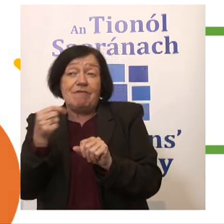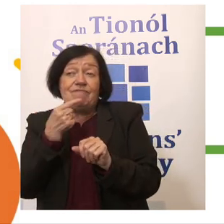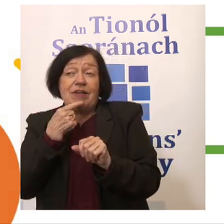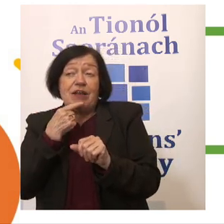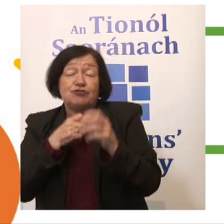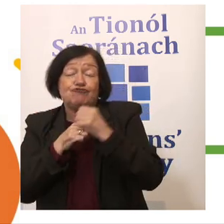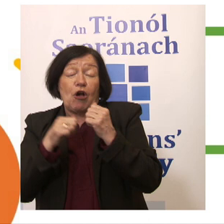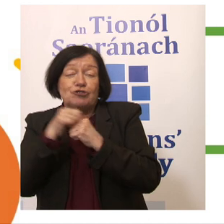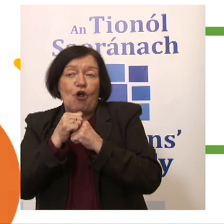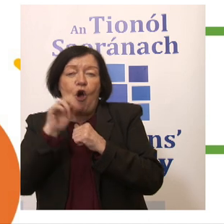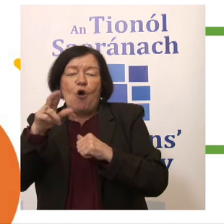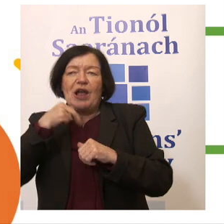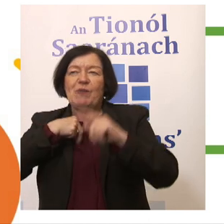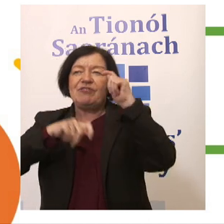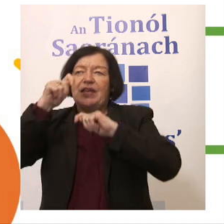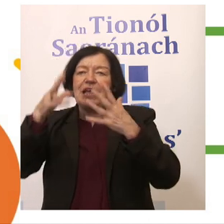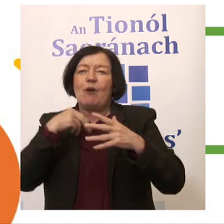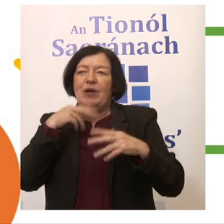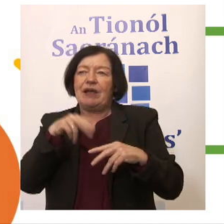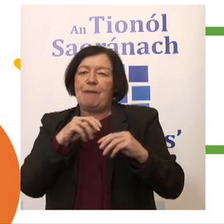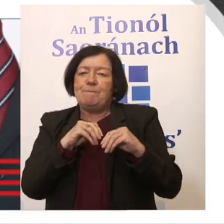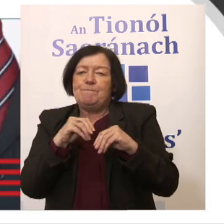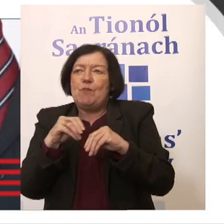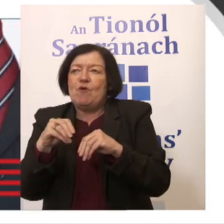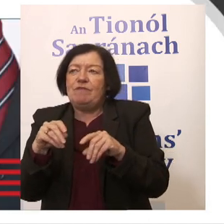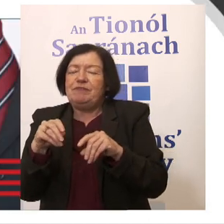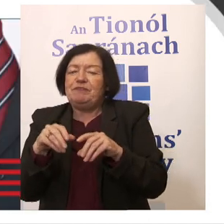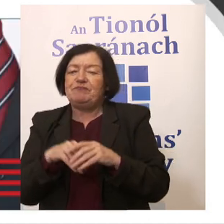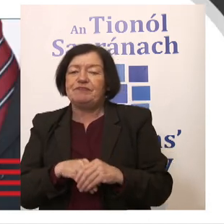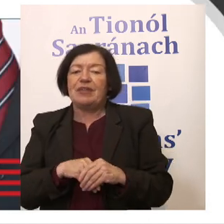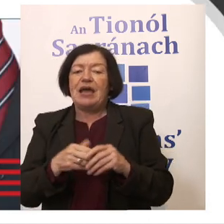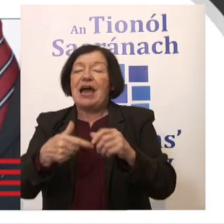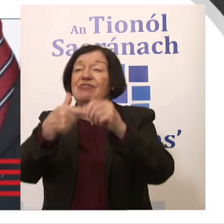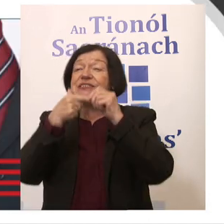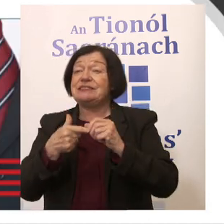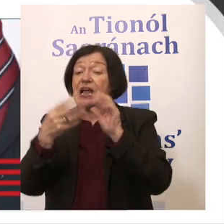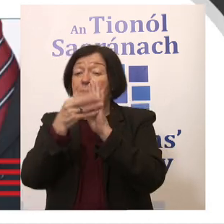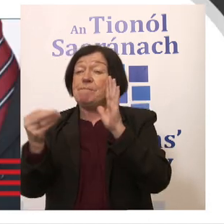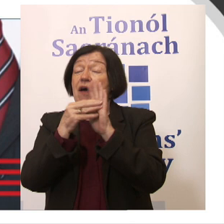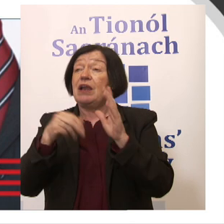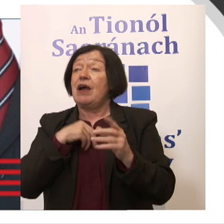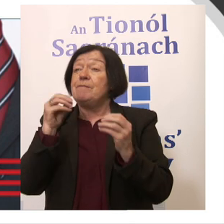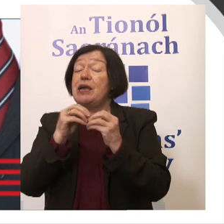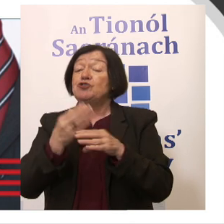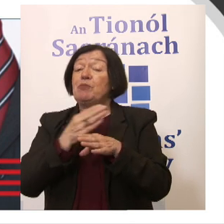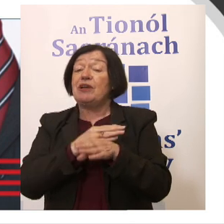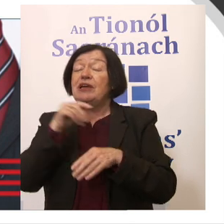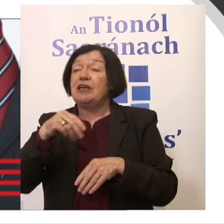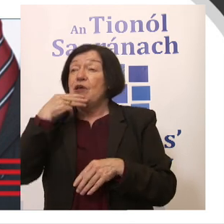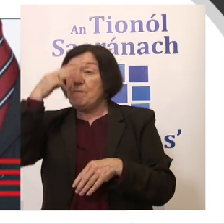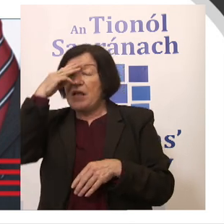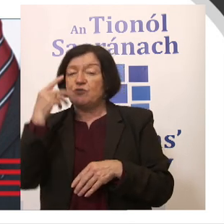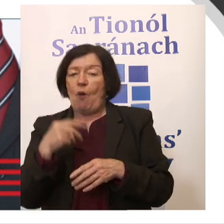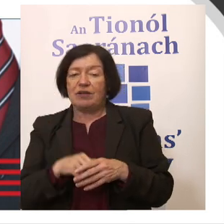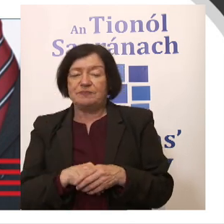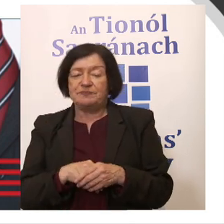Or can we think about how we might move towards that type of structure? And then a second model, which is the one I just referred to earlier on, is the US one.